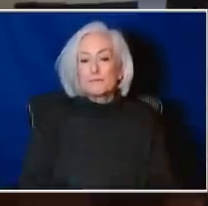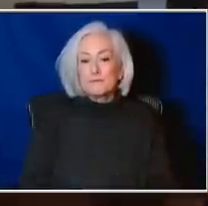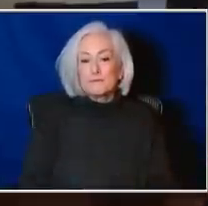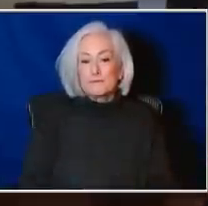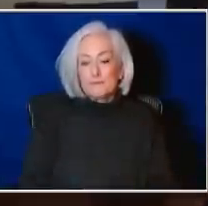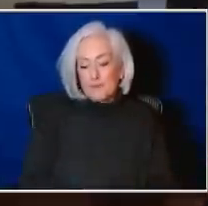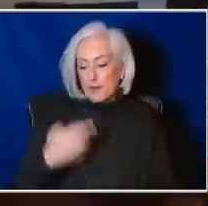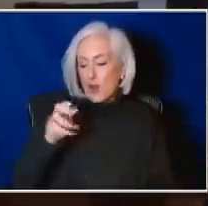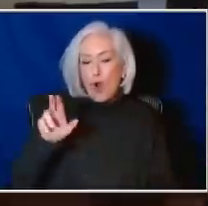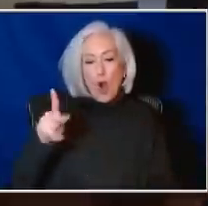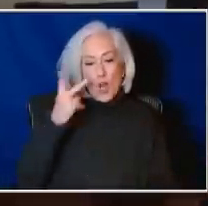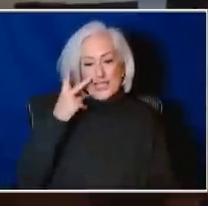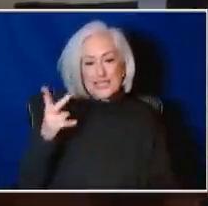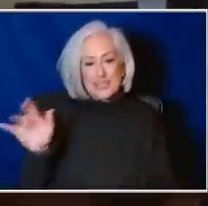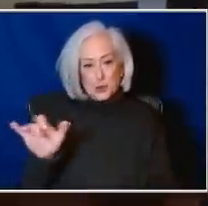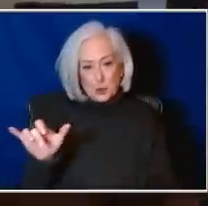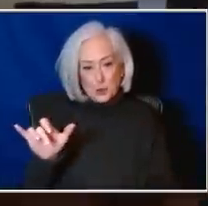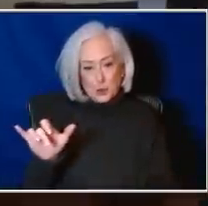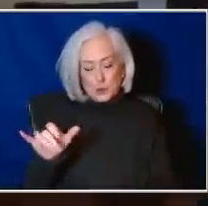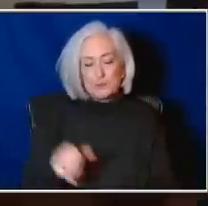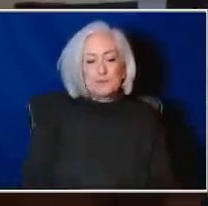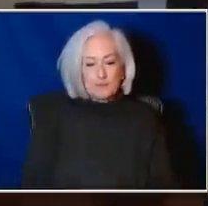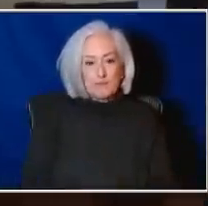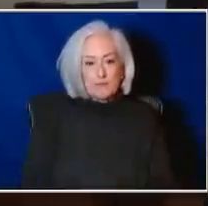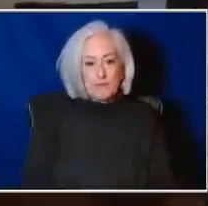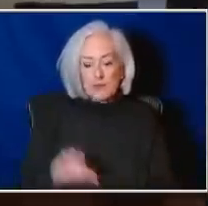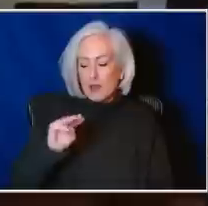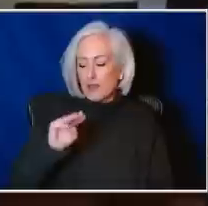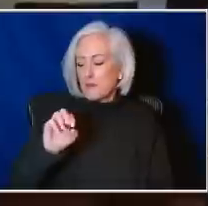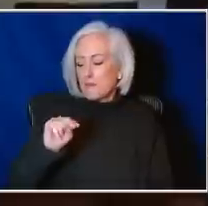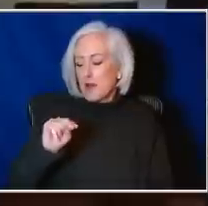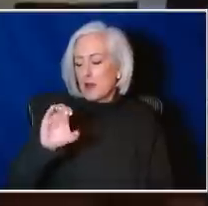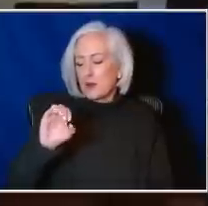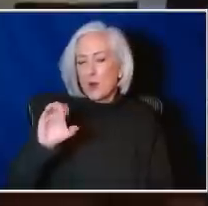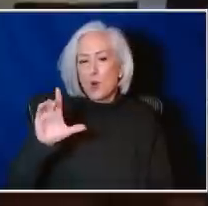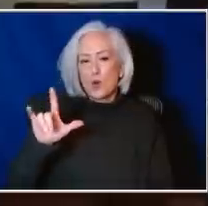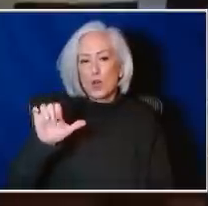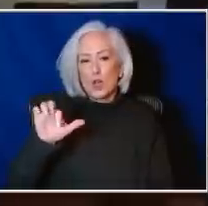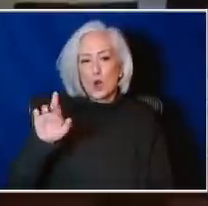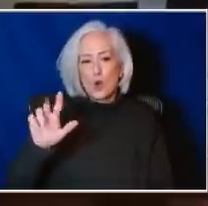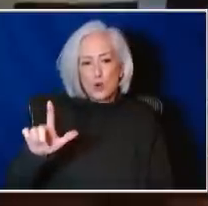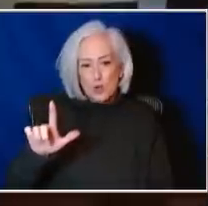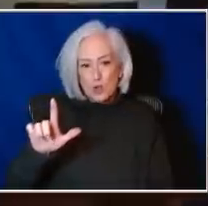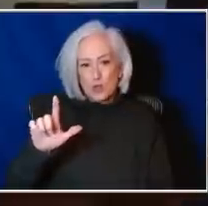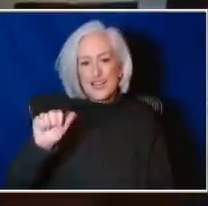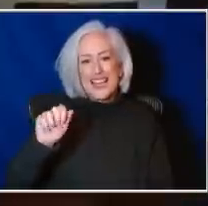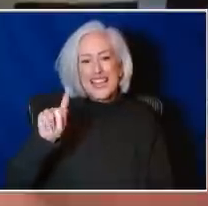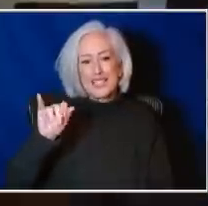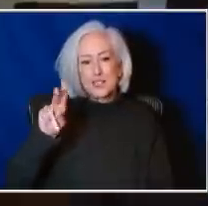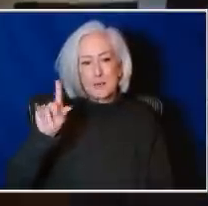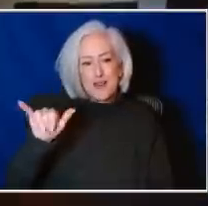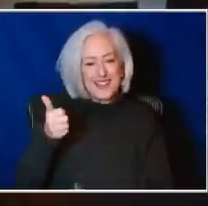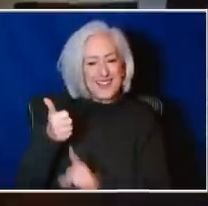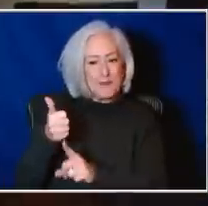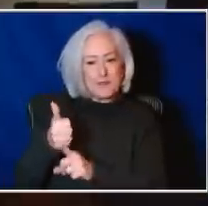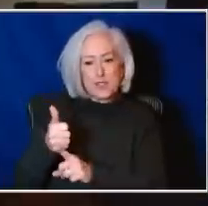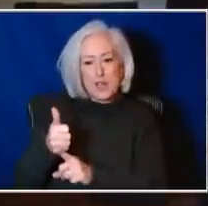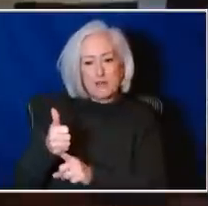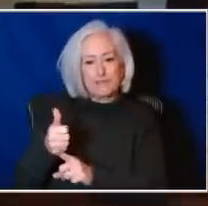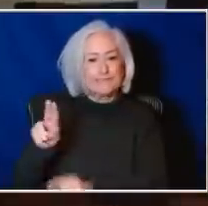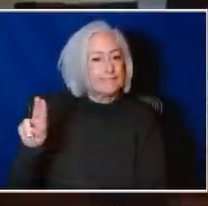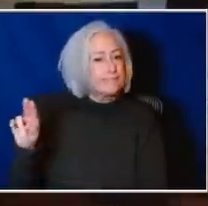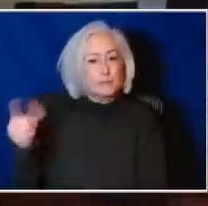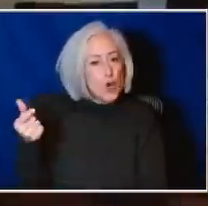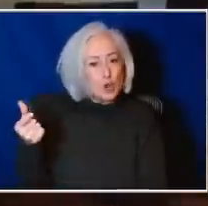seen this too, our monoclonal antibodies are no longer effective. So that whole toolbox of what we